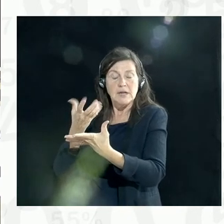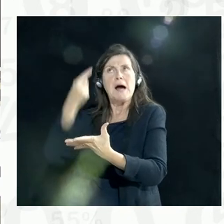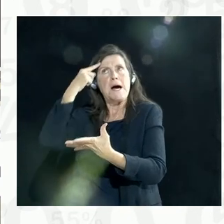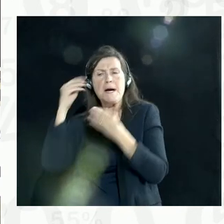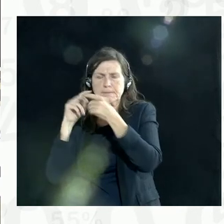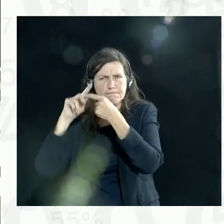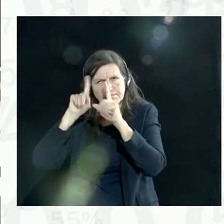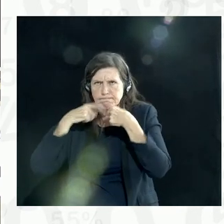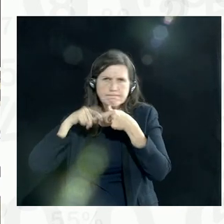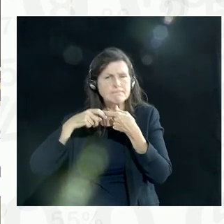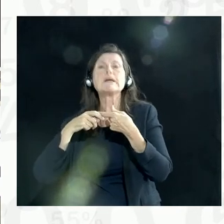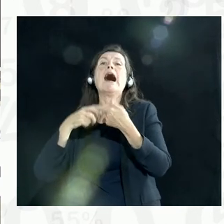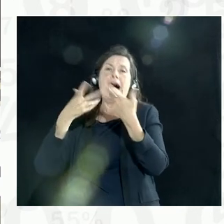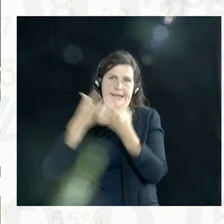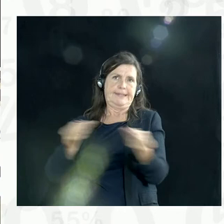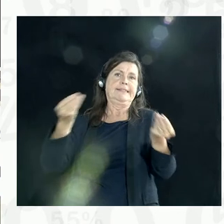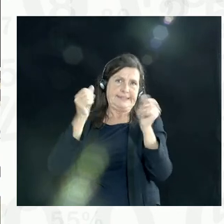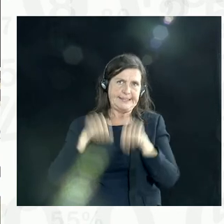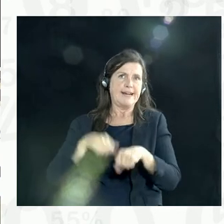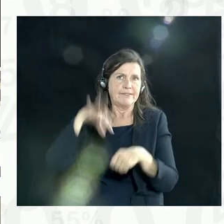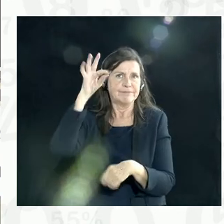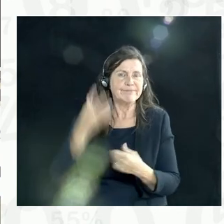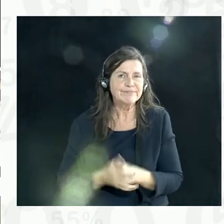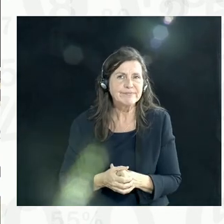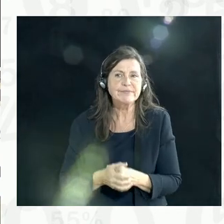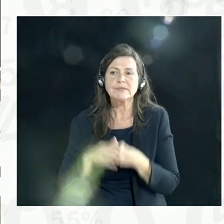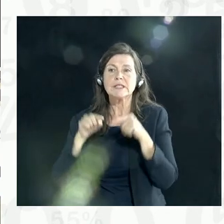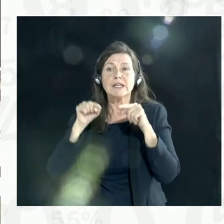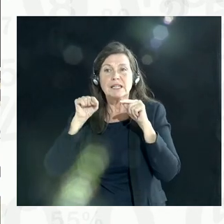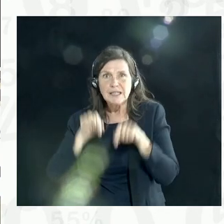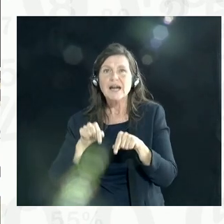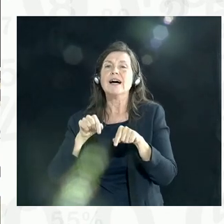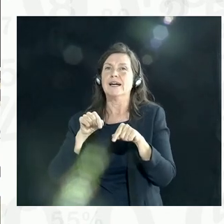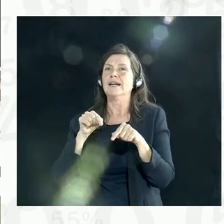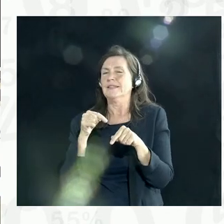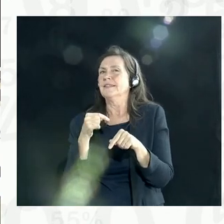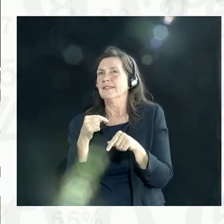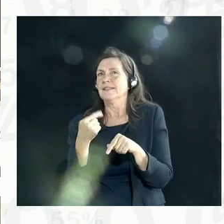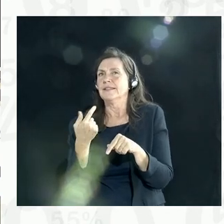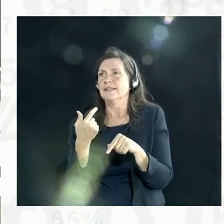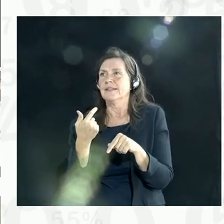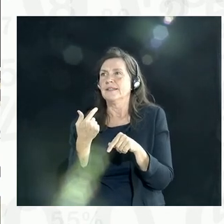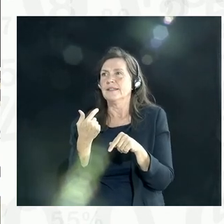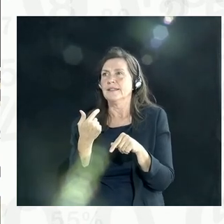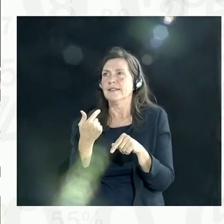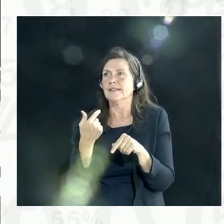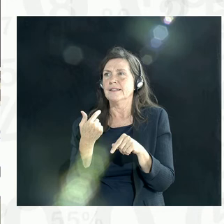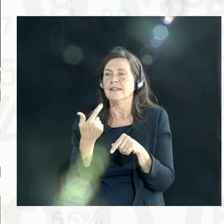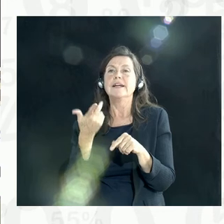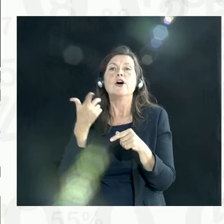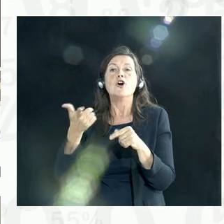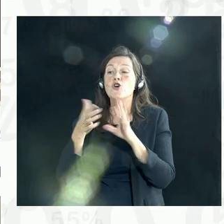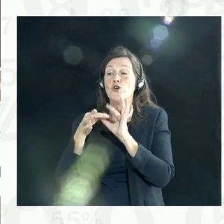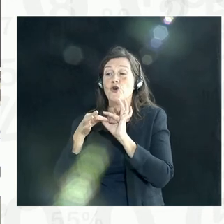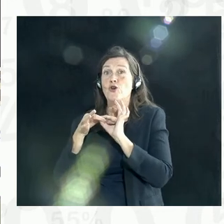be found. But I'm not sure that this is happening on ground. This is why I'm putting a little bit of emphasis on the relationship